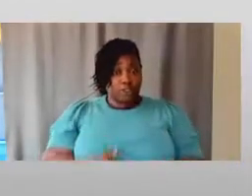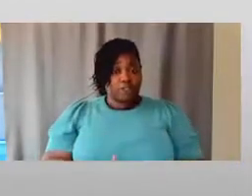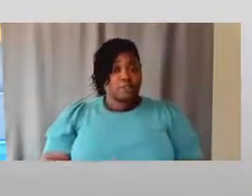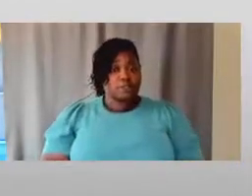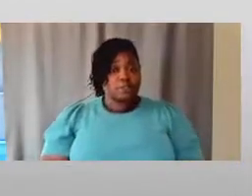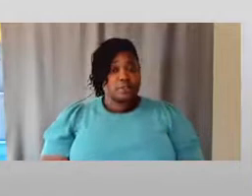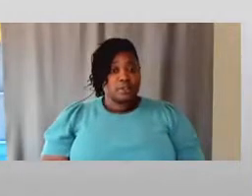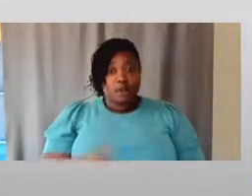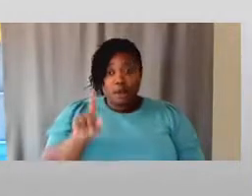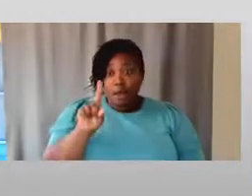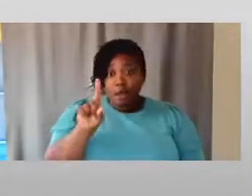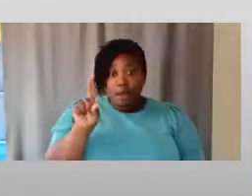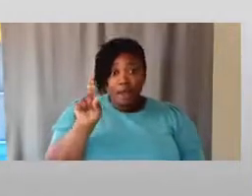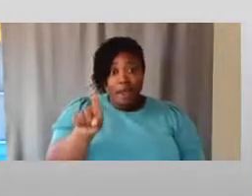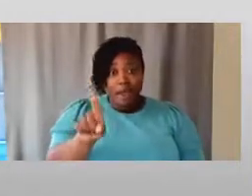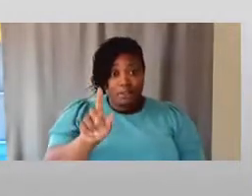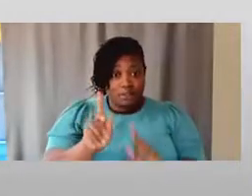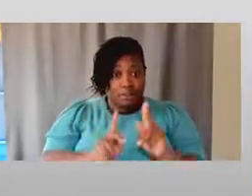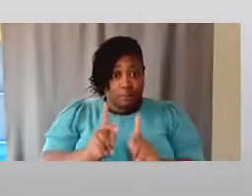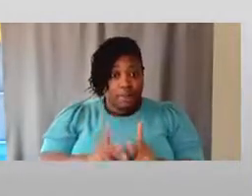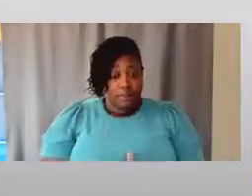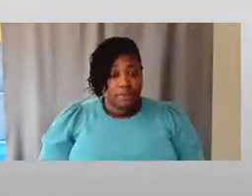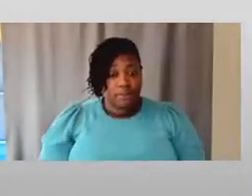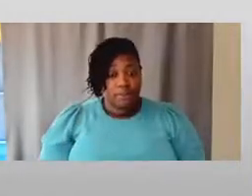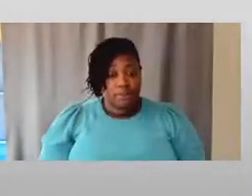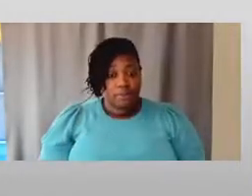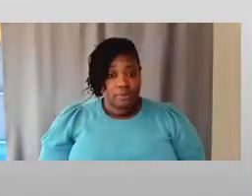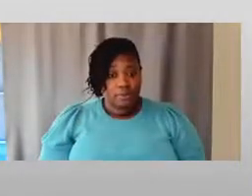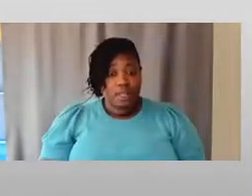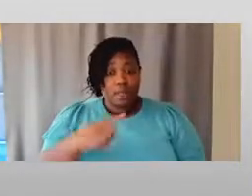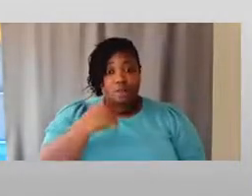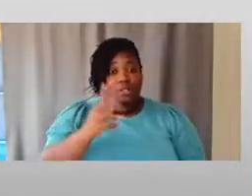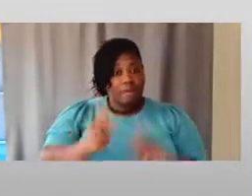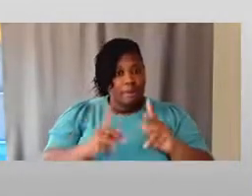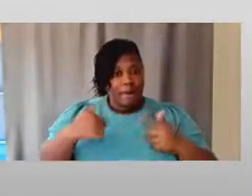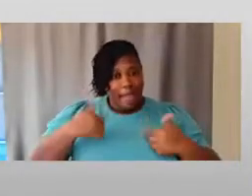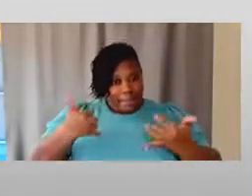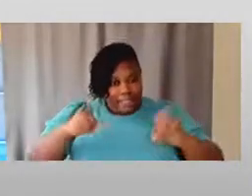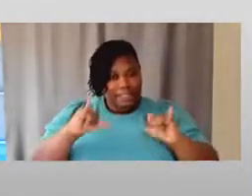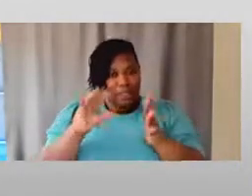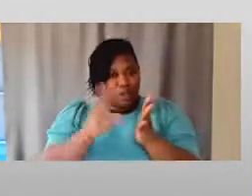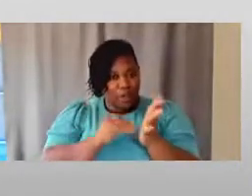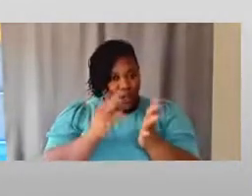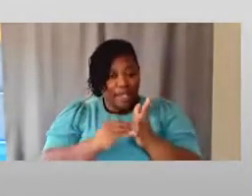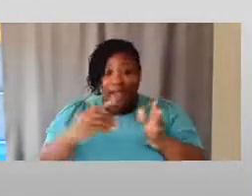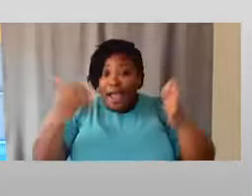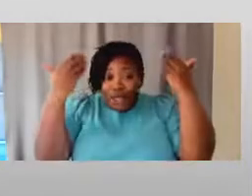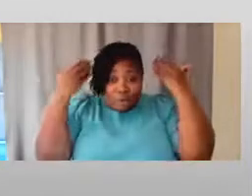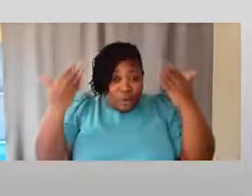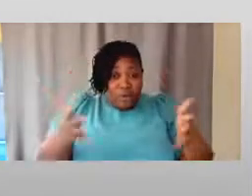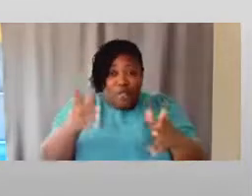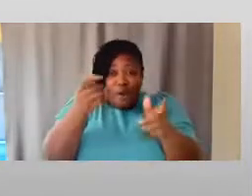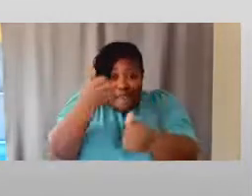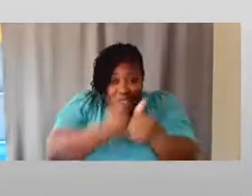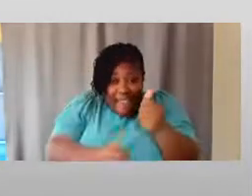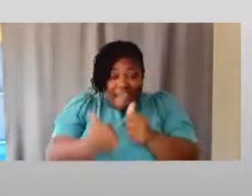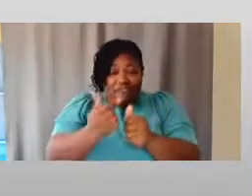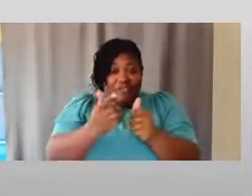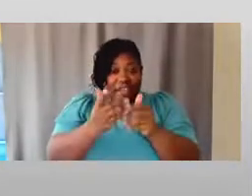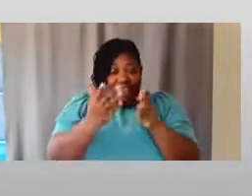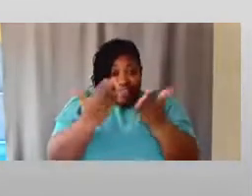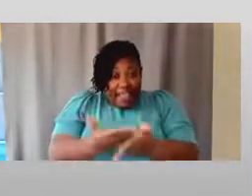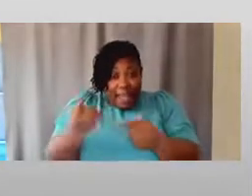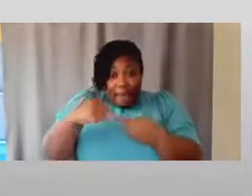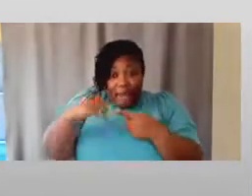ask people. I tell people I am still learning. I do not know every single thing about this space.